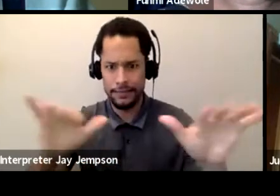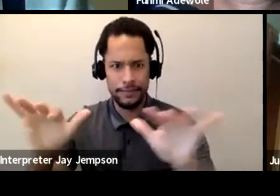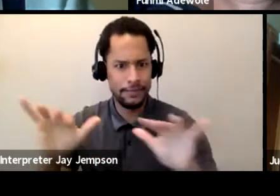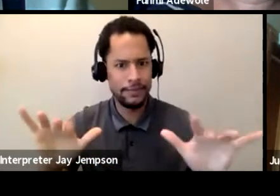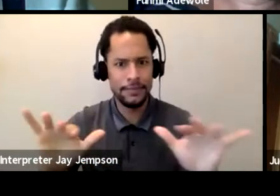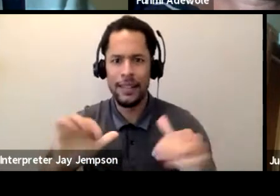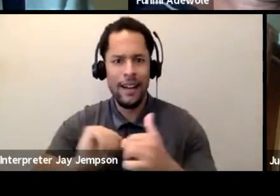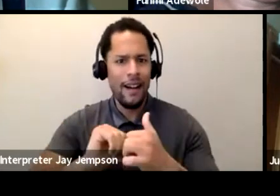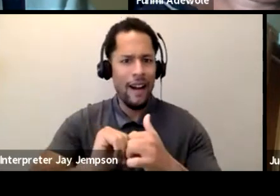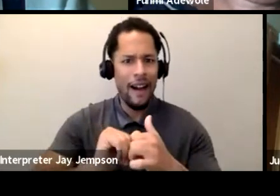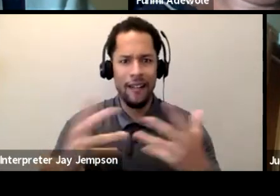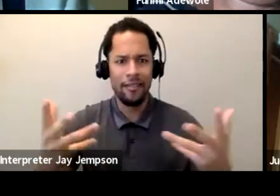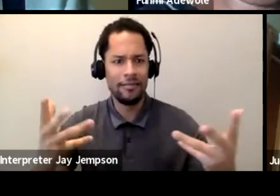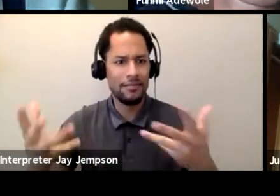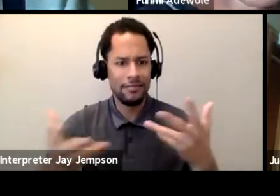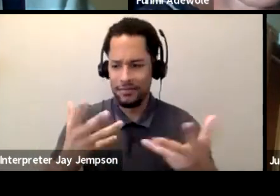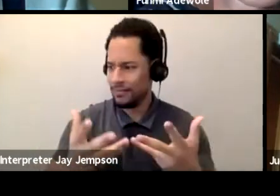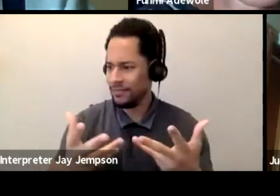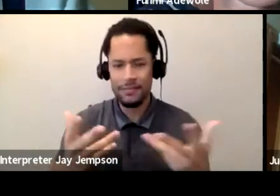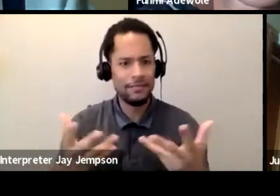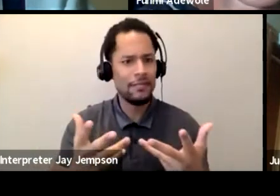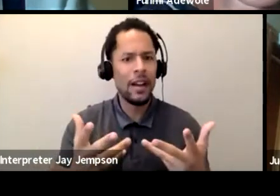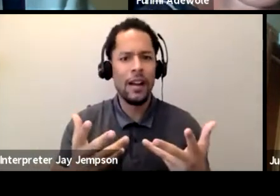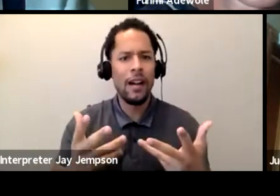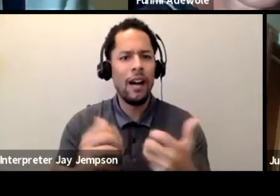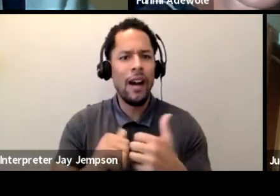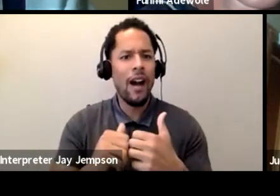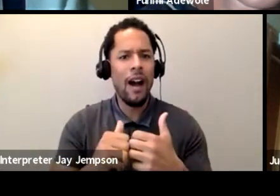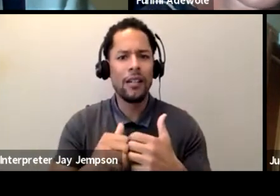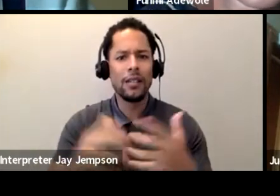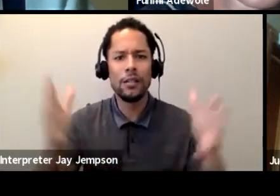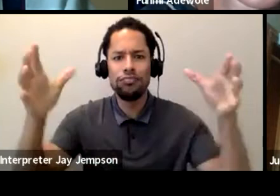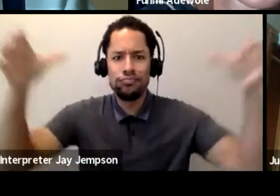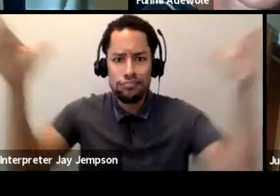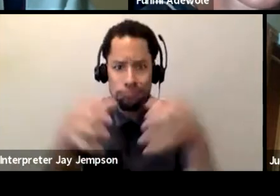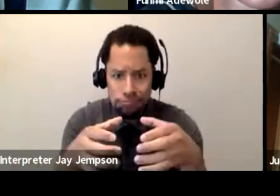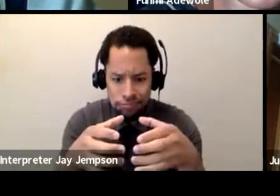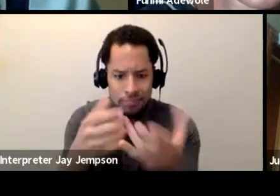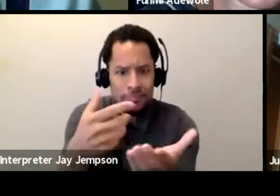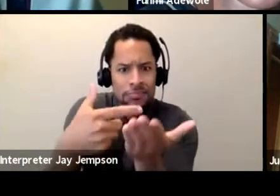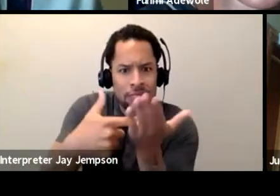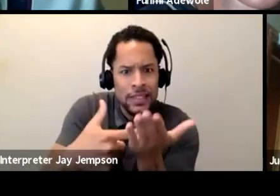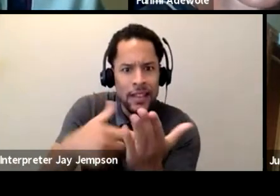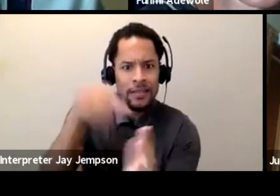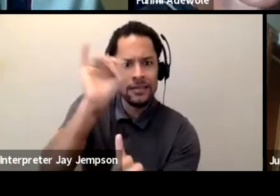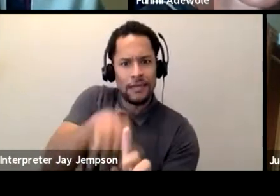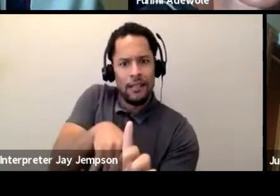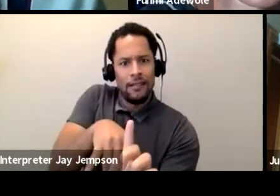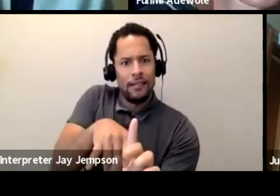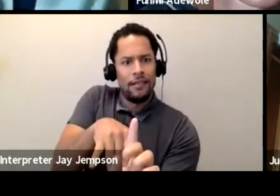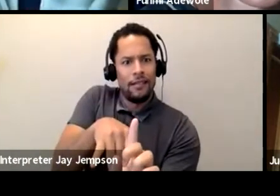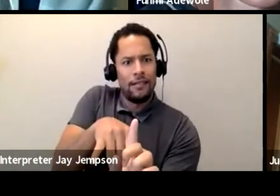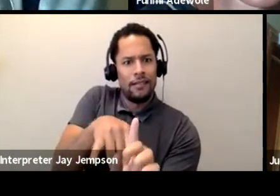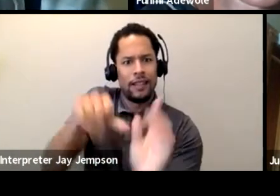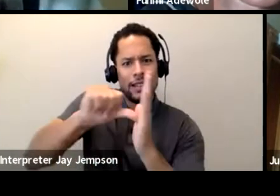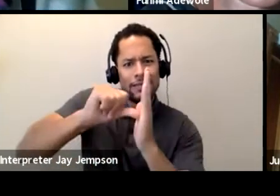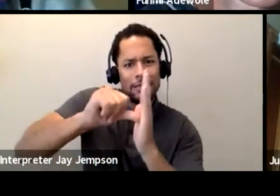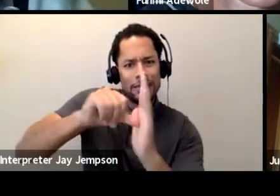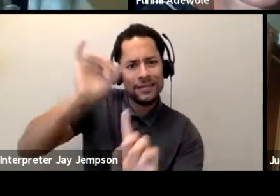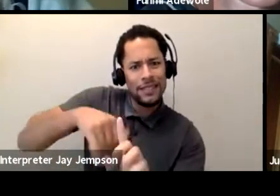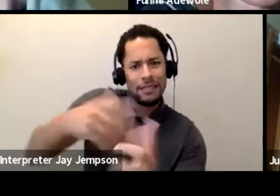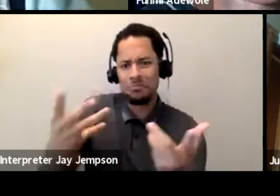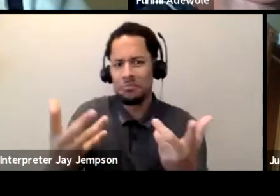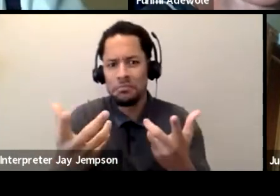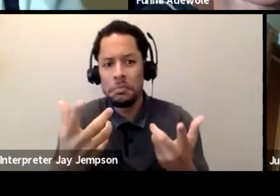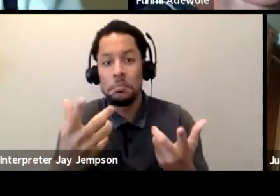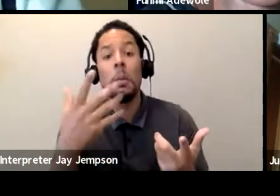conceptualize, conceive and talk about it? What does that look like for you? And maybe you can give us examples from your